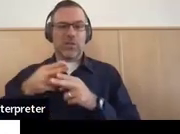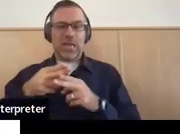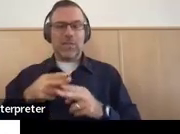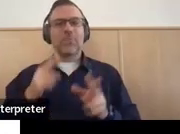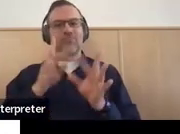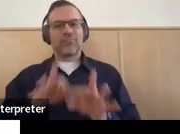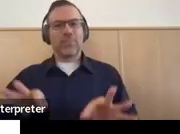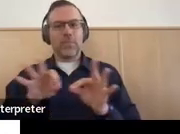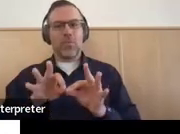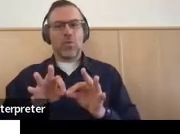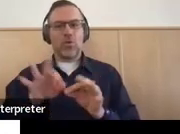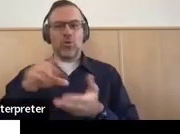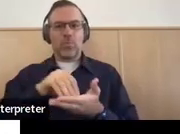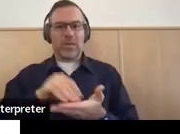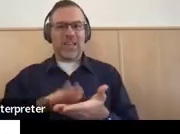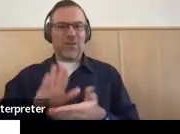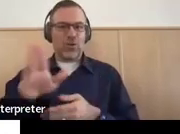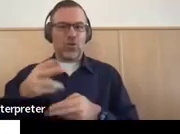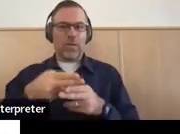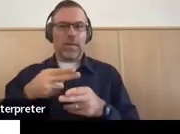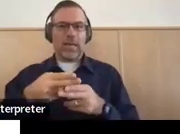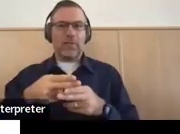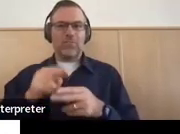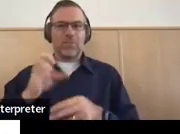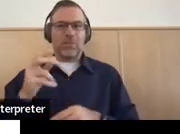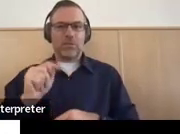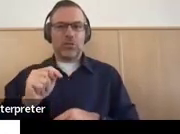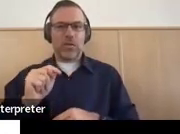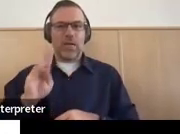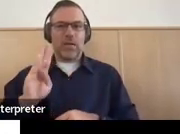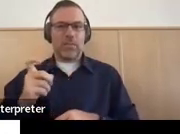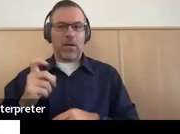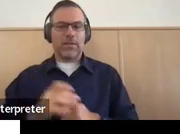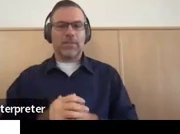correct name in the chat box so we can make sure you get your contact hours.